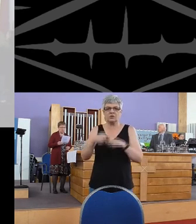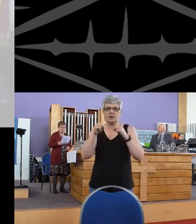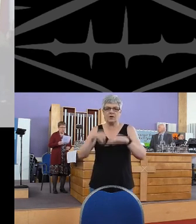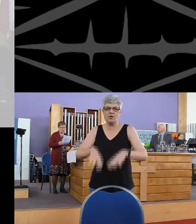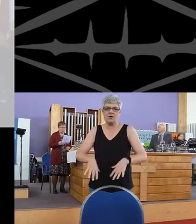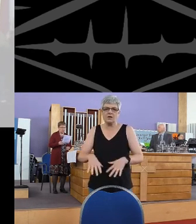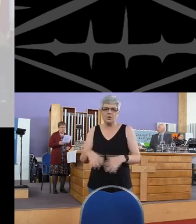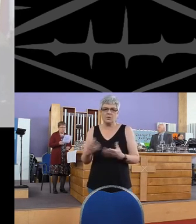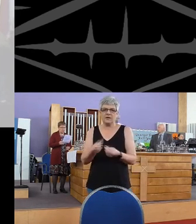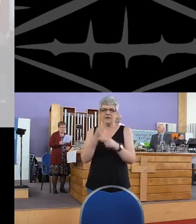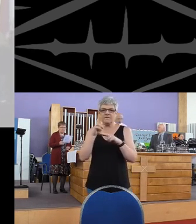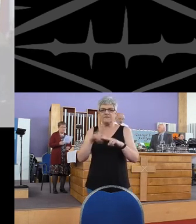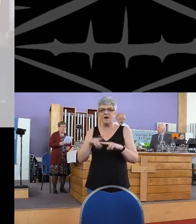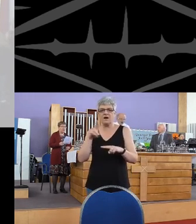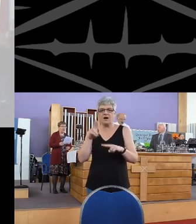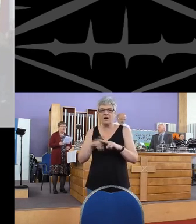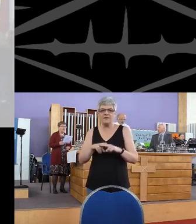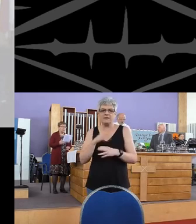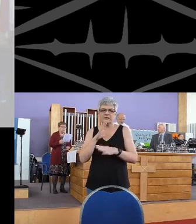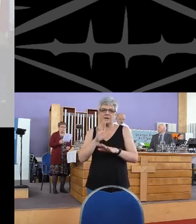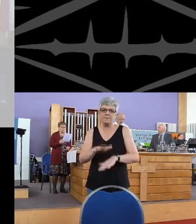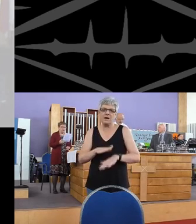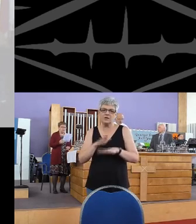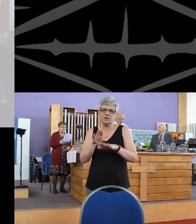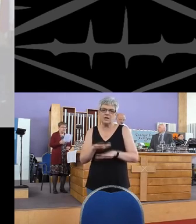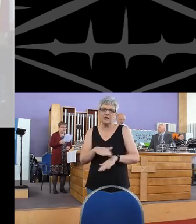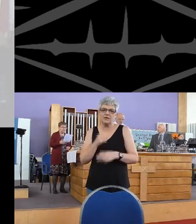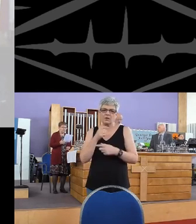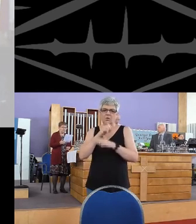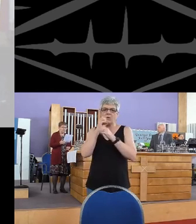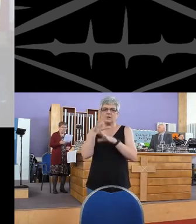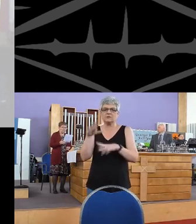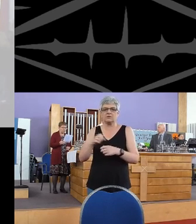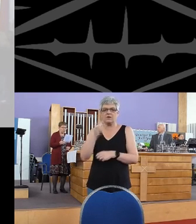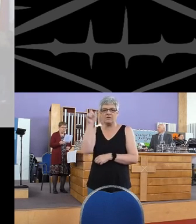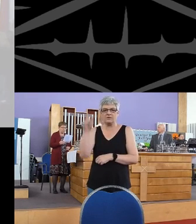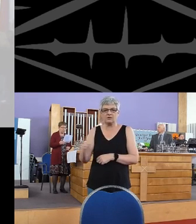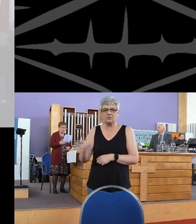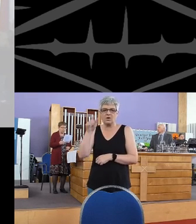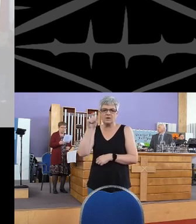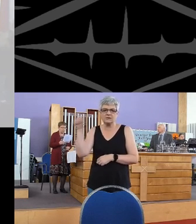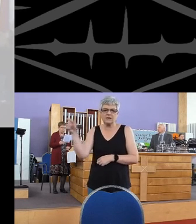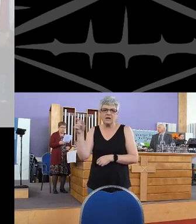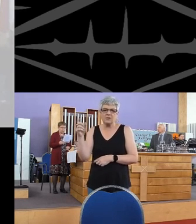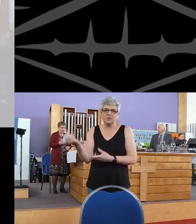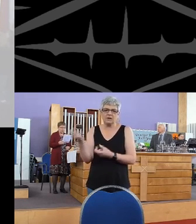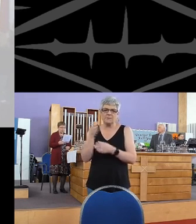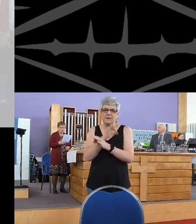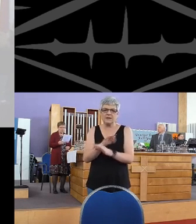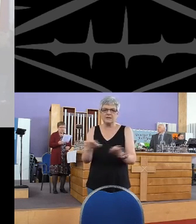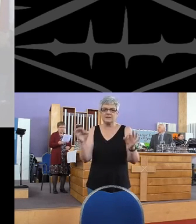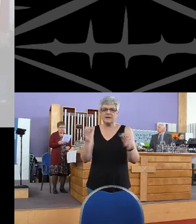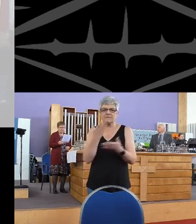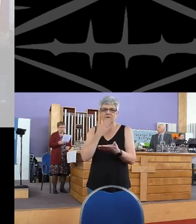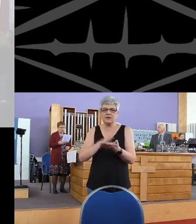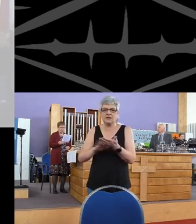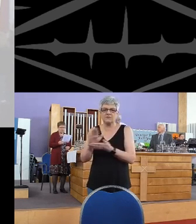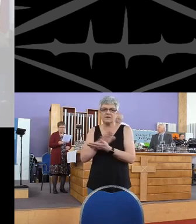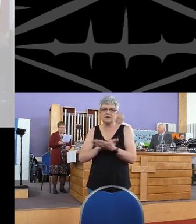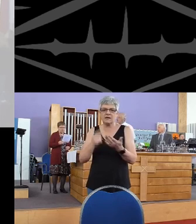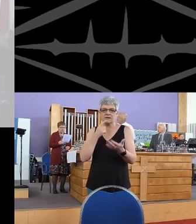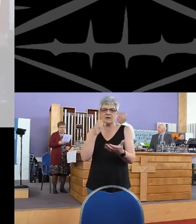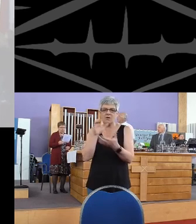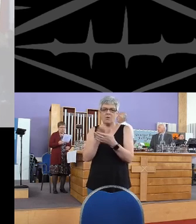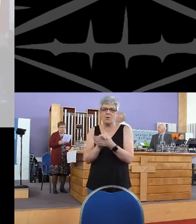to the lost, with the fire to the passion and the wonder of the cross, bringing peace and